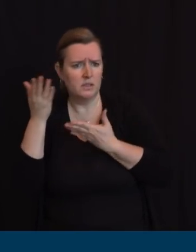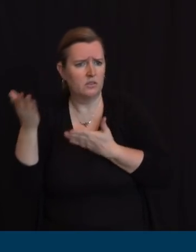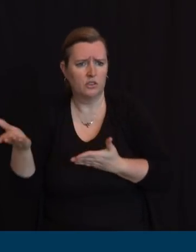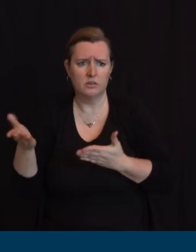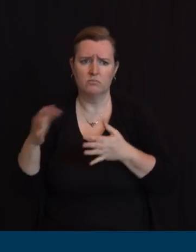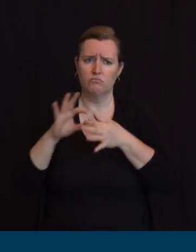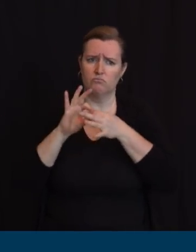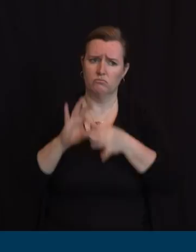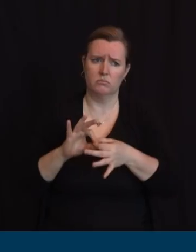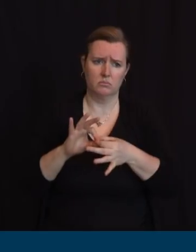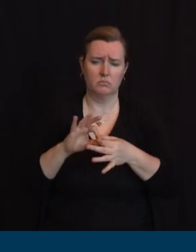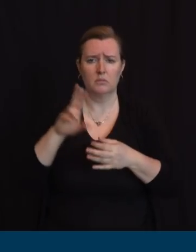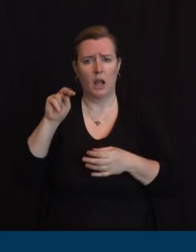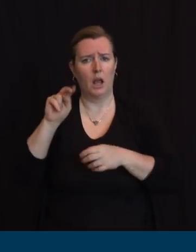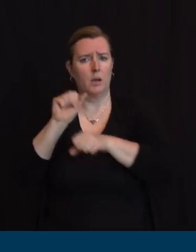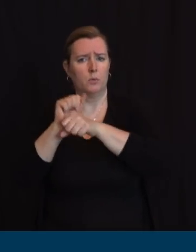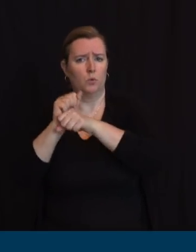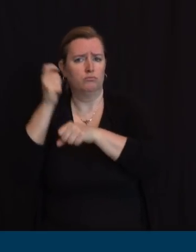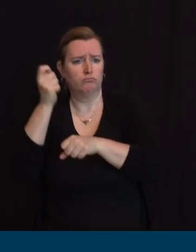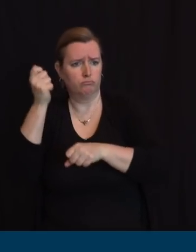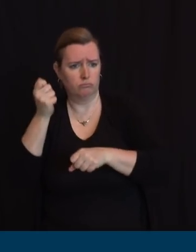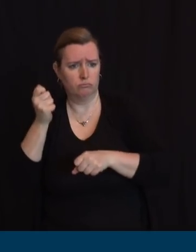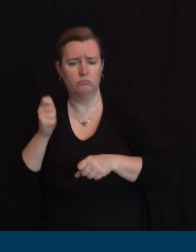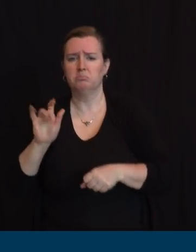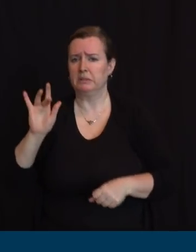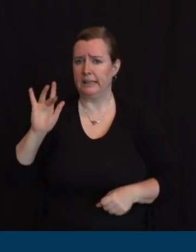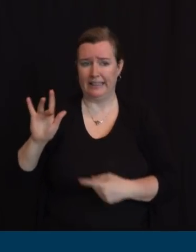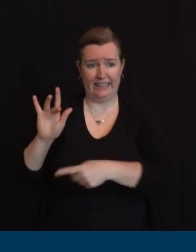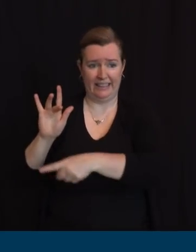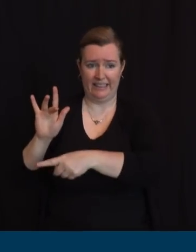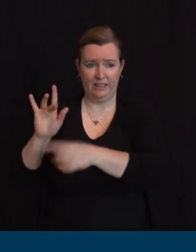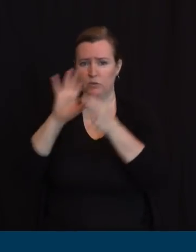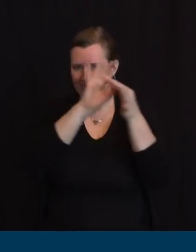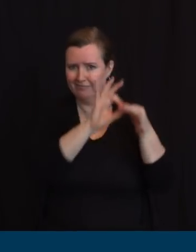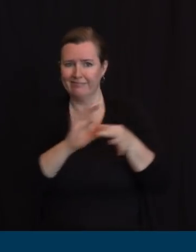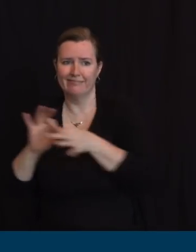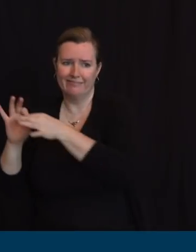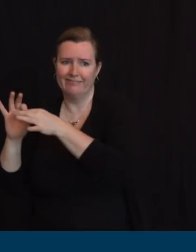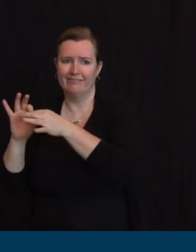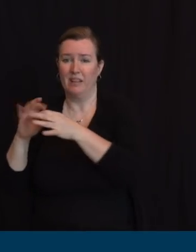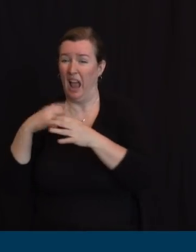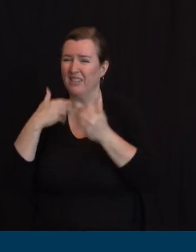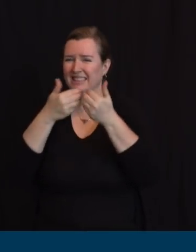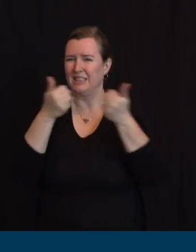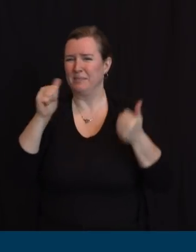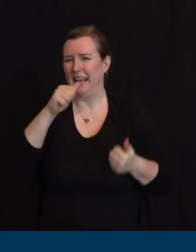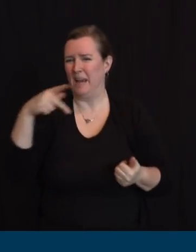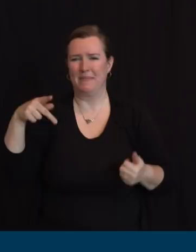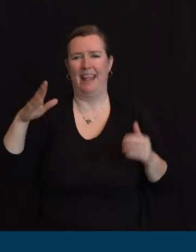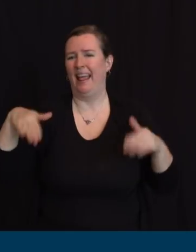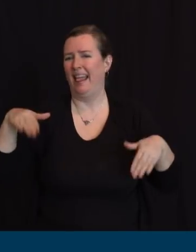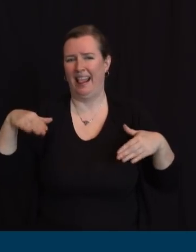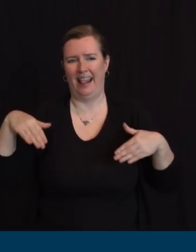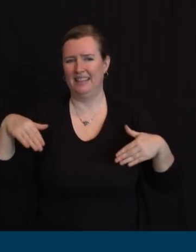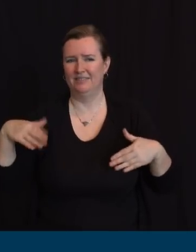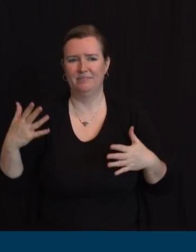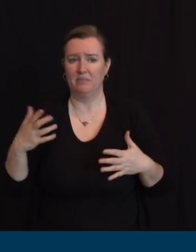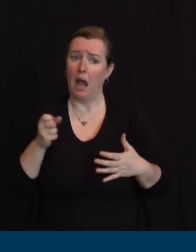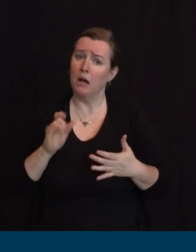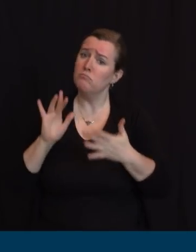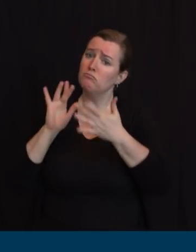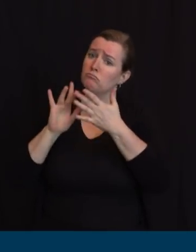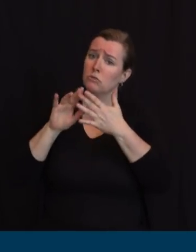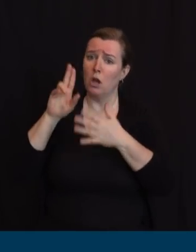we are finally beginning to get through again we're not alone the boat is swamped to say the very least and I have nothing but